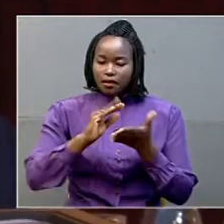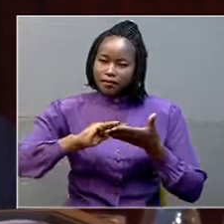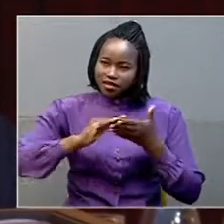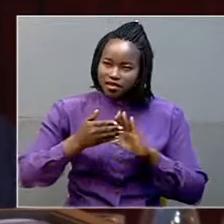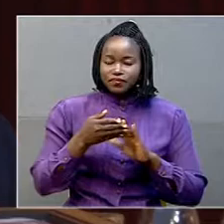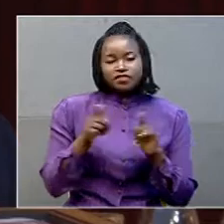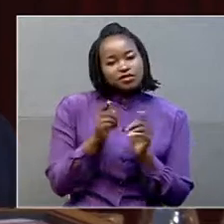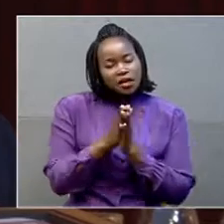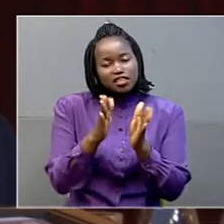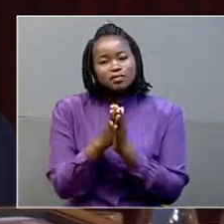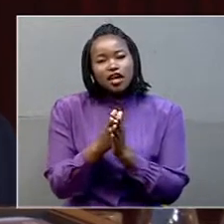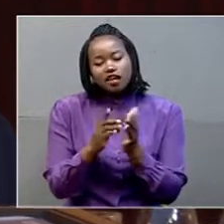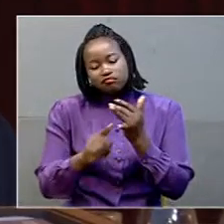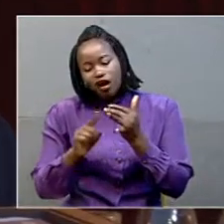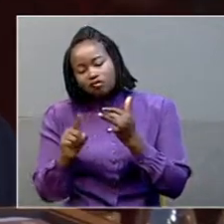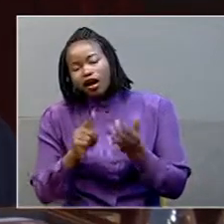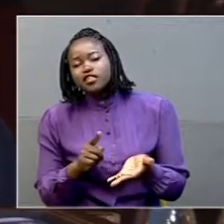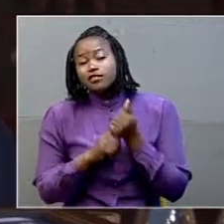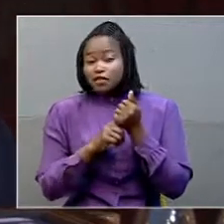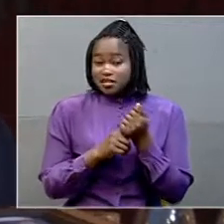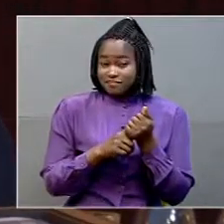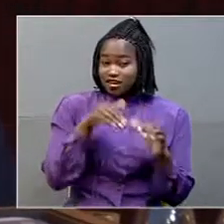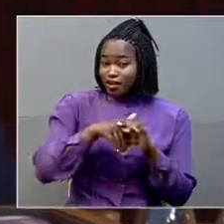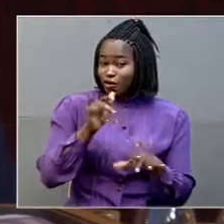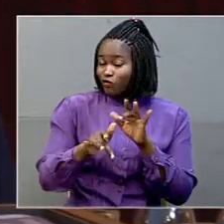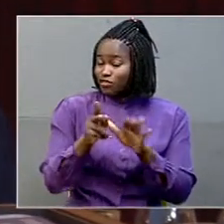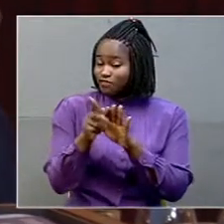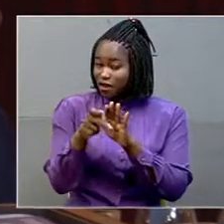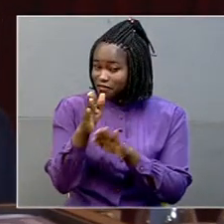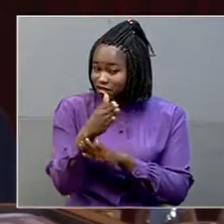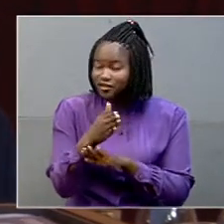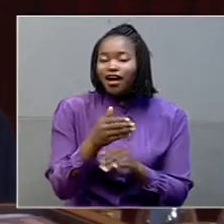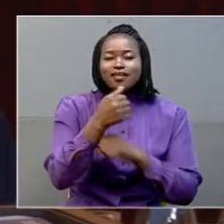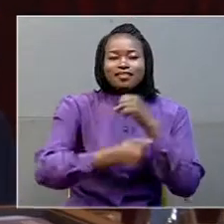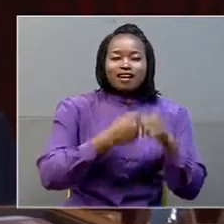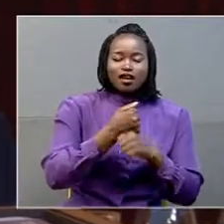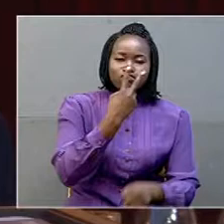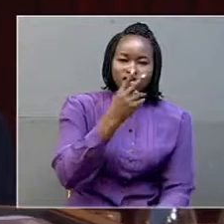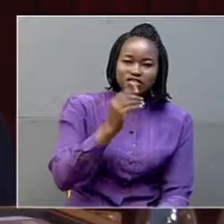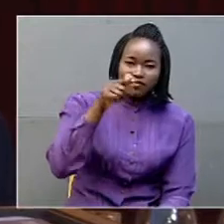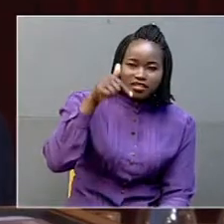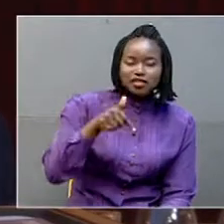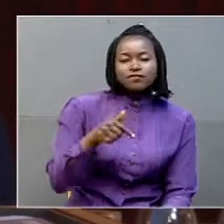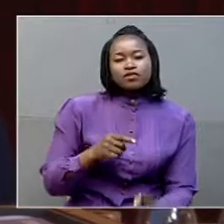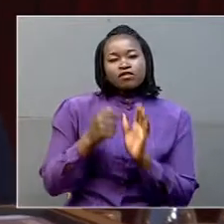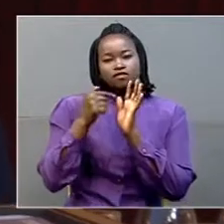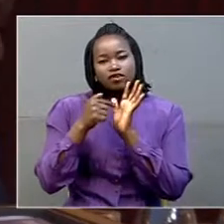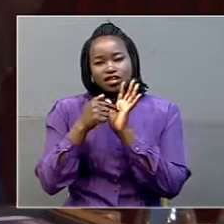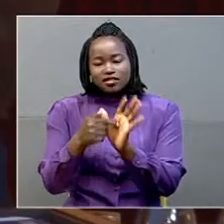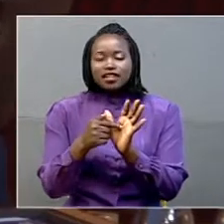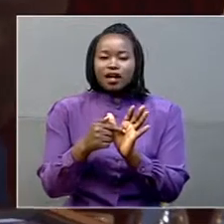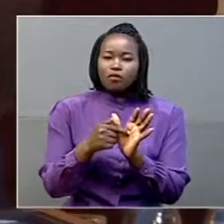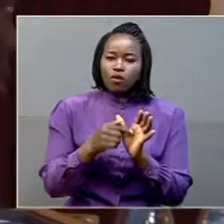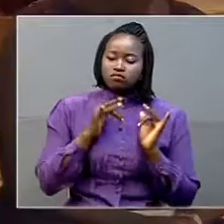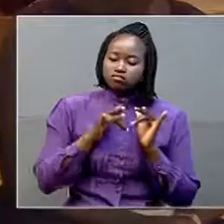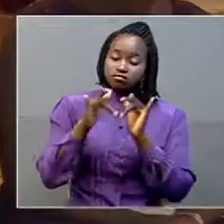highlighted a number of achievements made by the Office of the Prime Minister in 2017 such as the successful Solidarity Summit